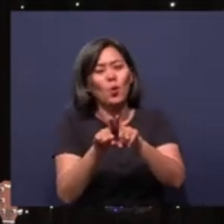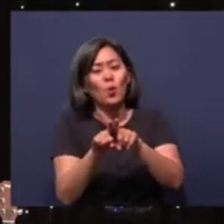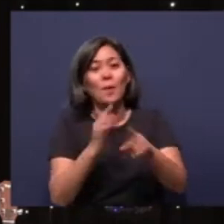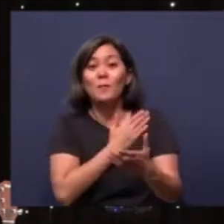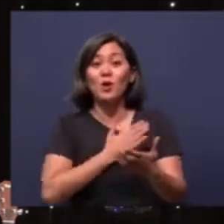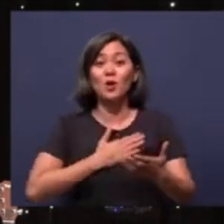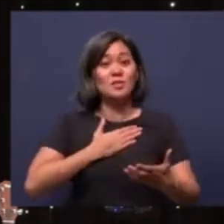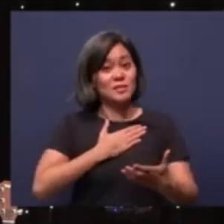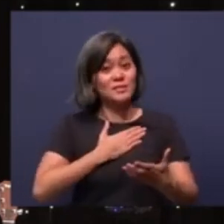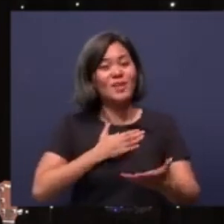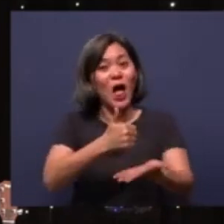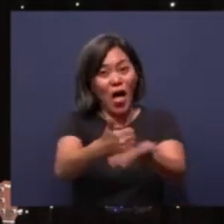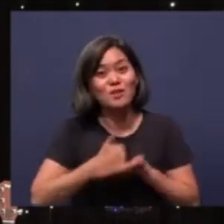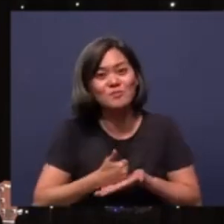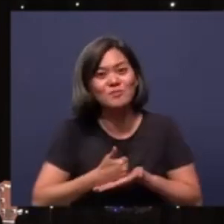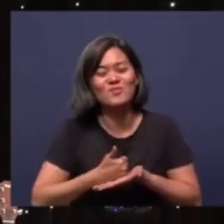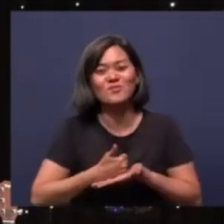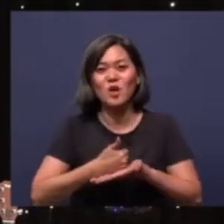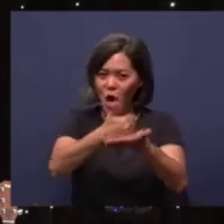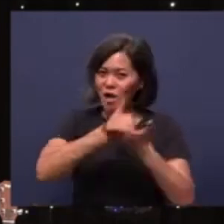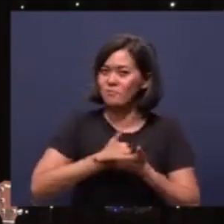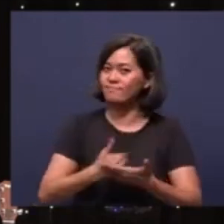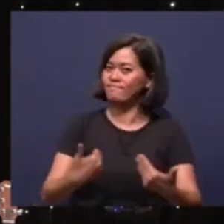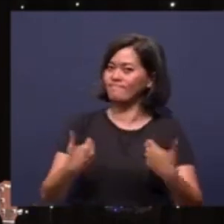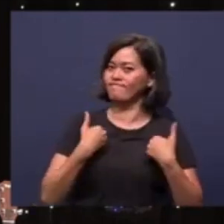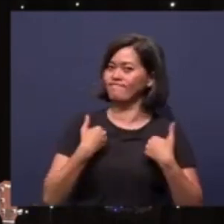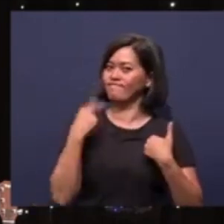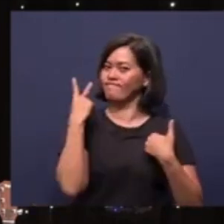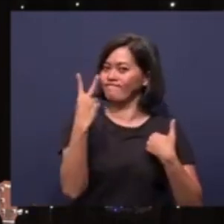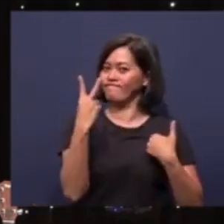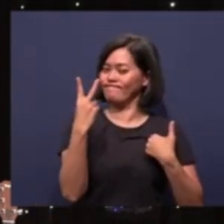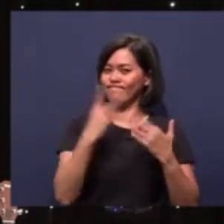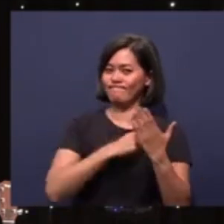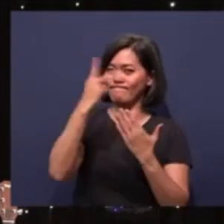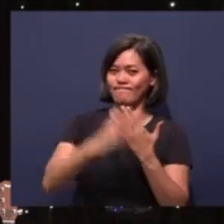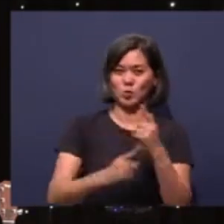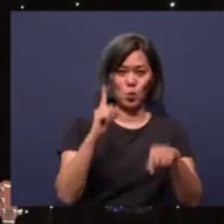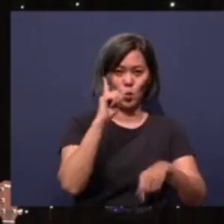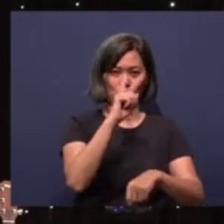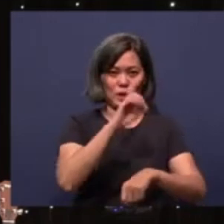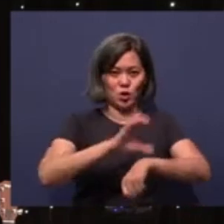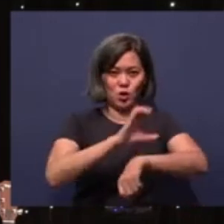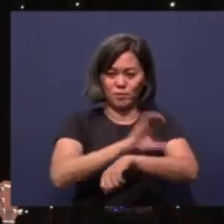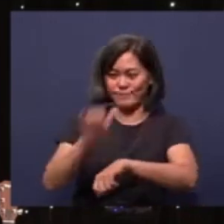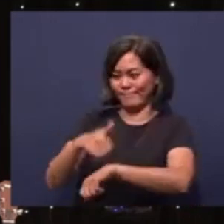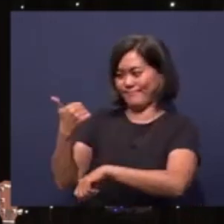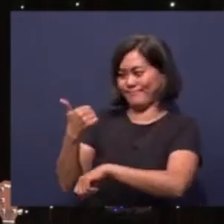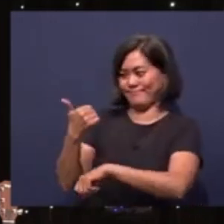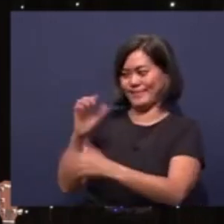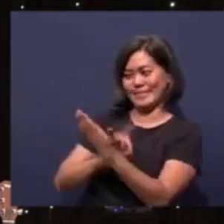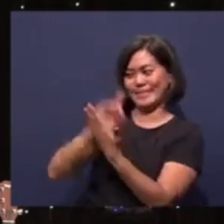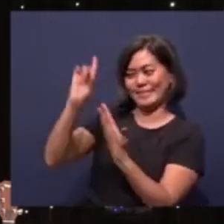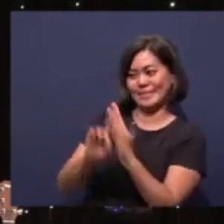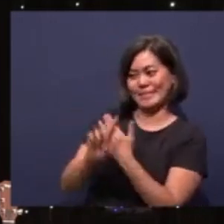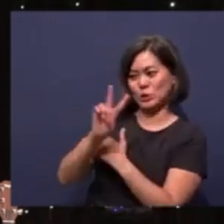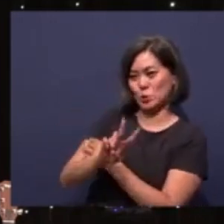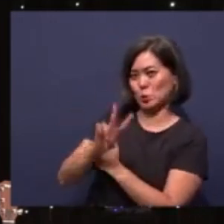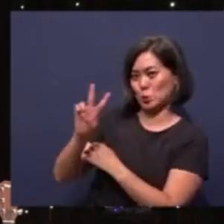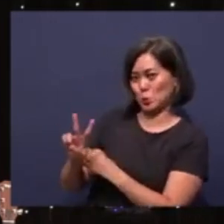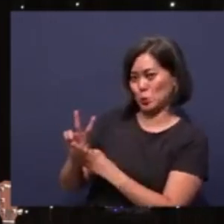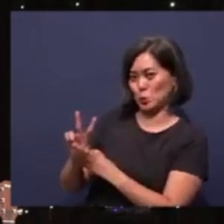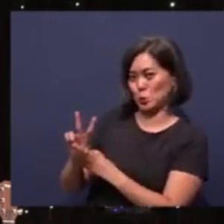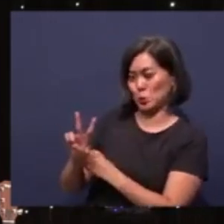please help us to have these two programs. One is a computer one, another one is December 22nd.